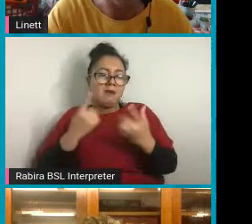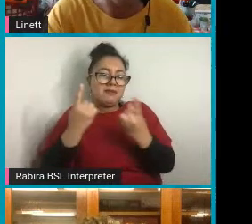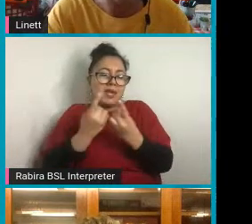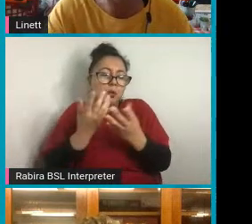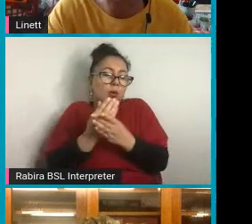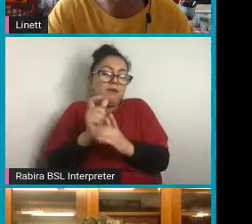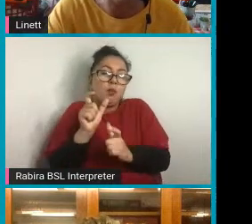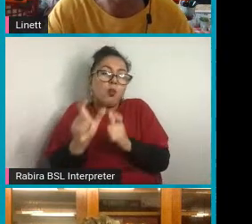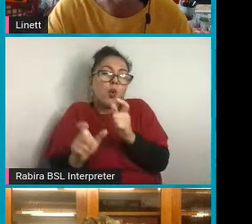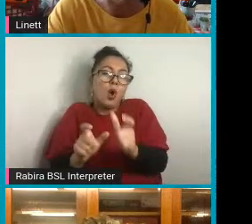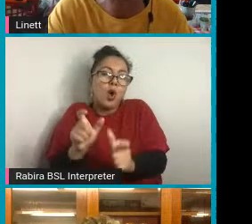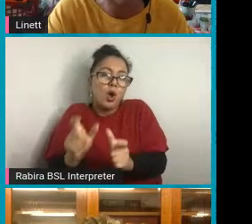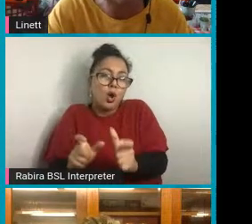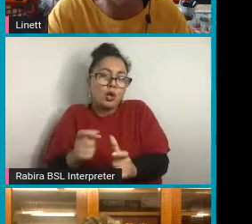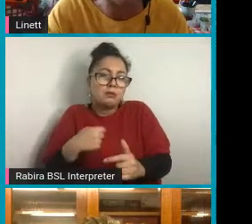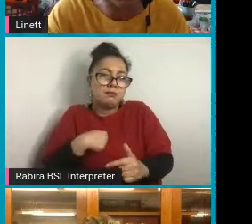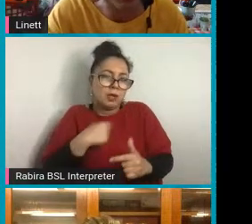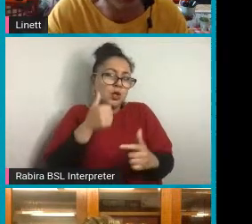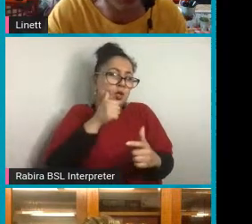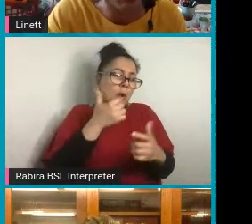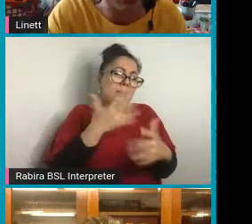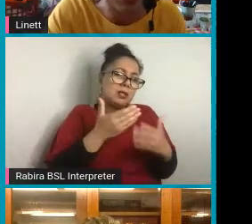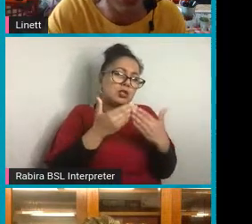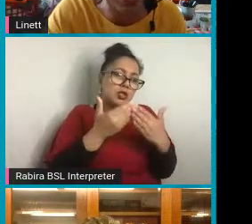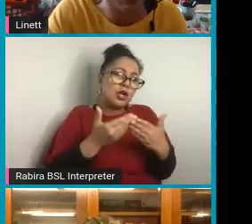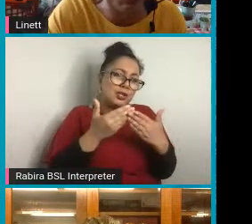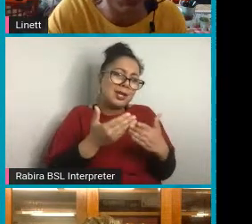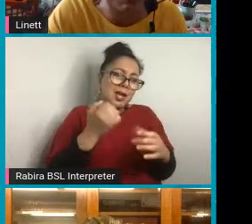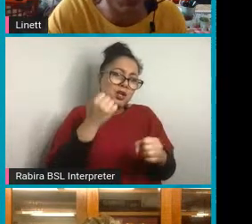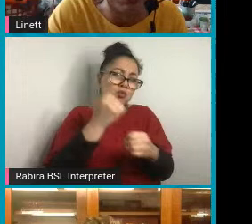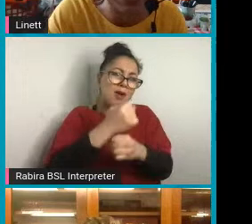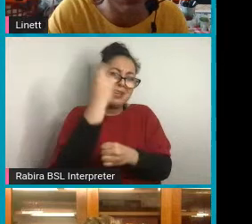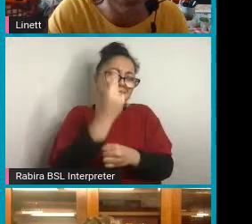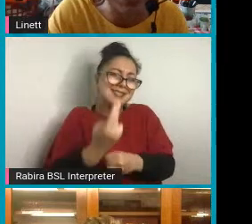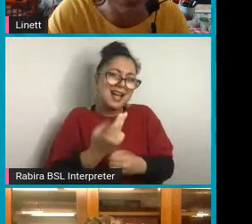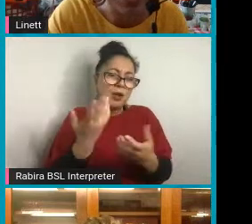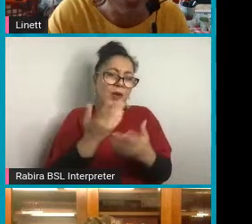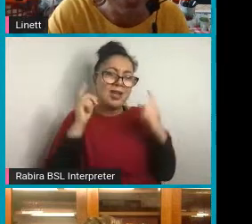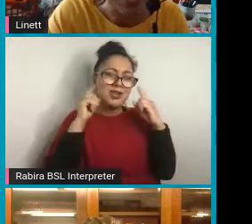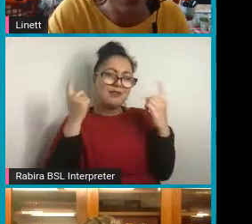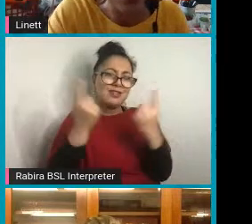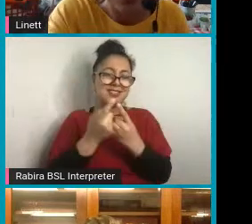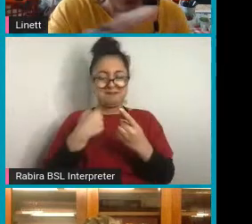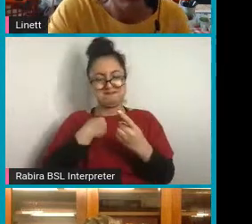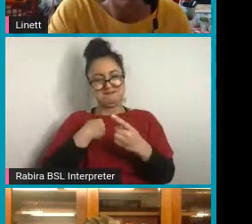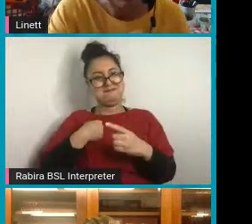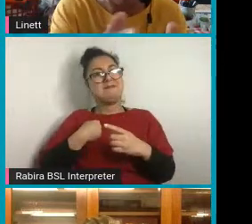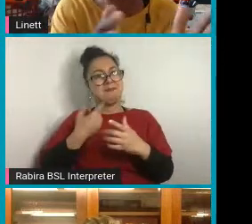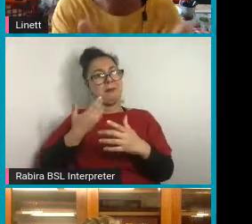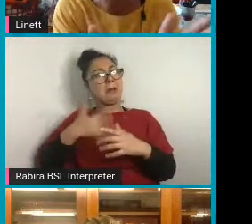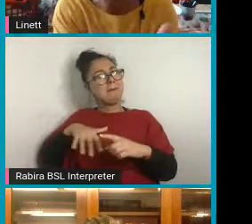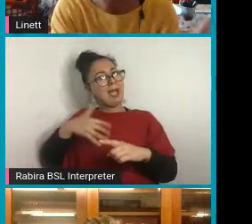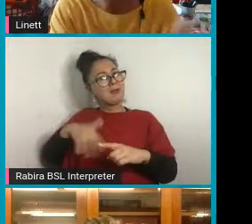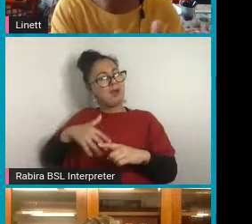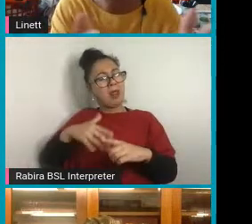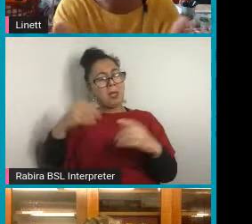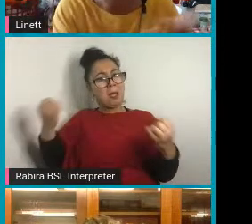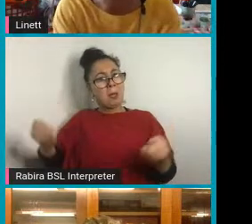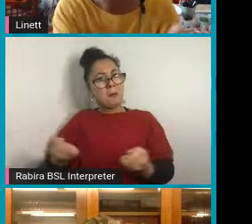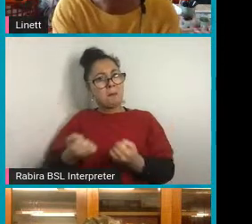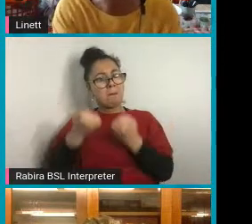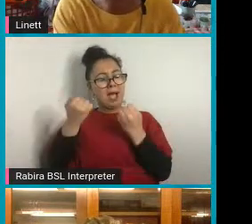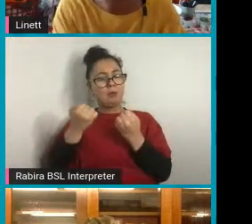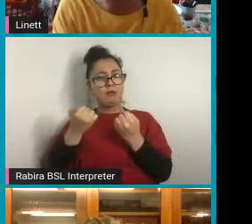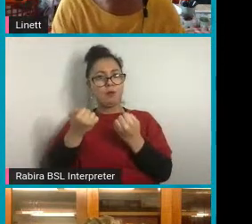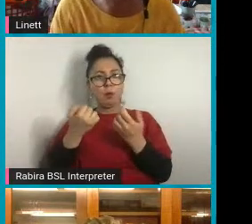know. And I studied graphic design at university. That was my background. And the powerful thing of the